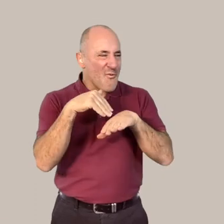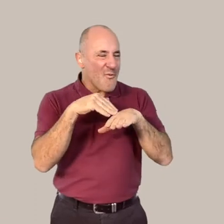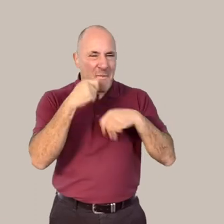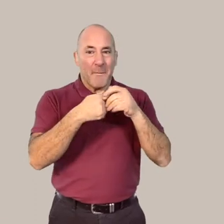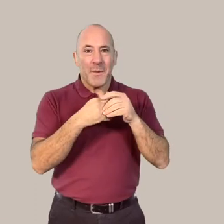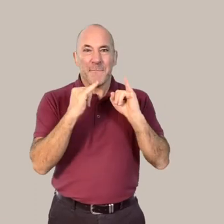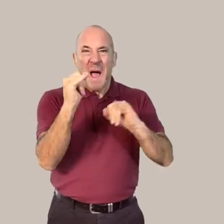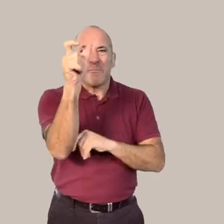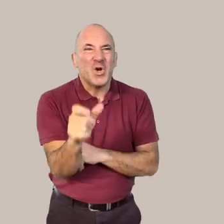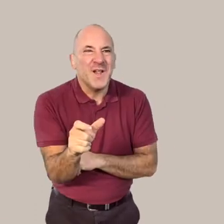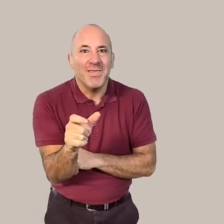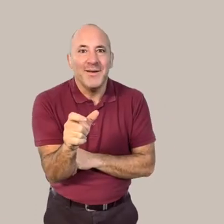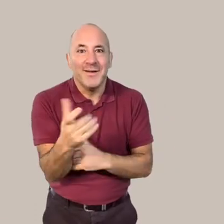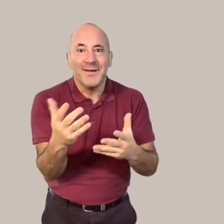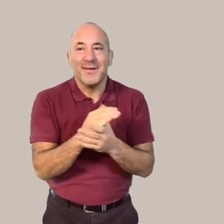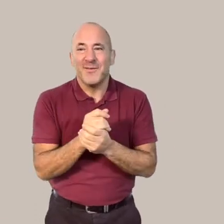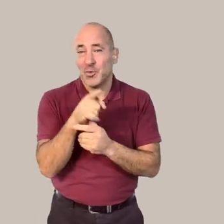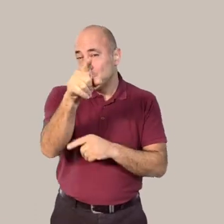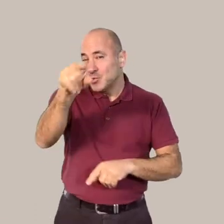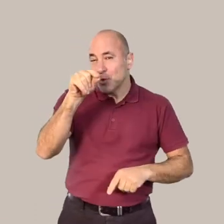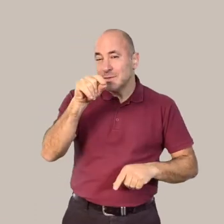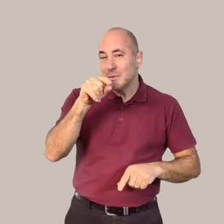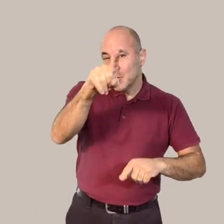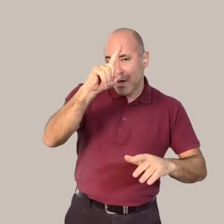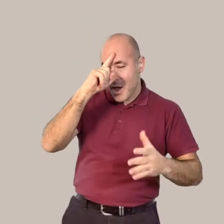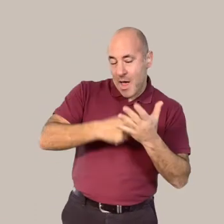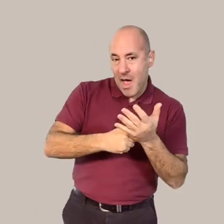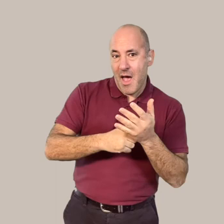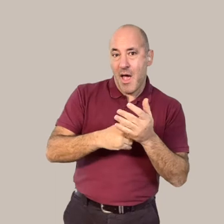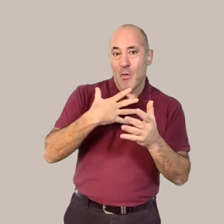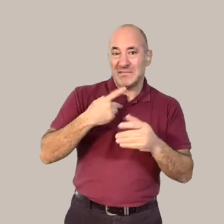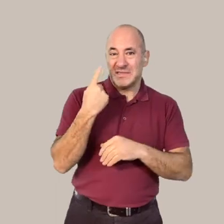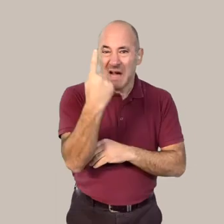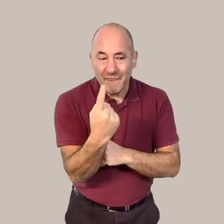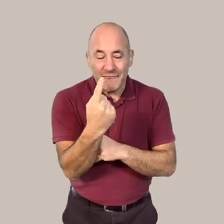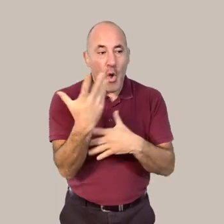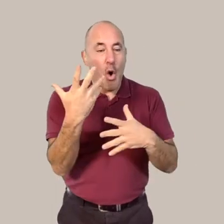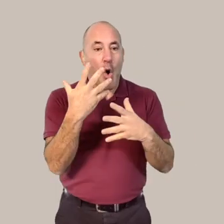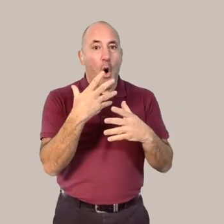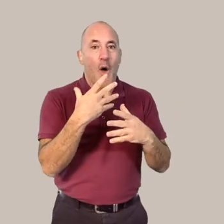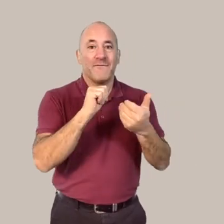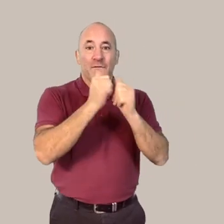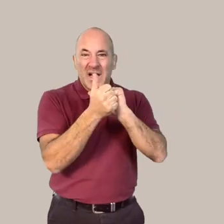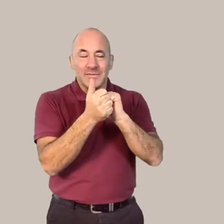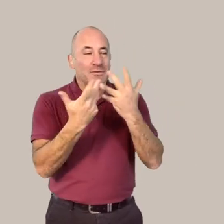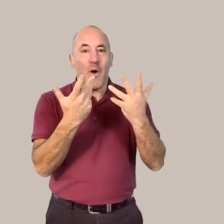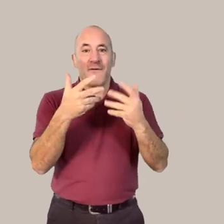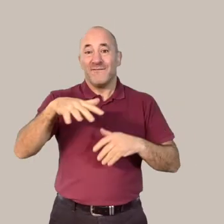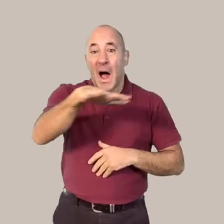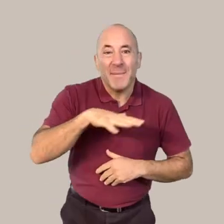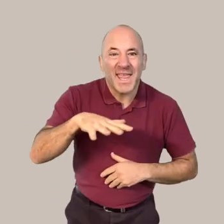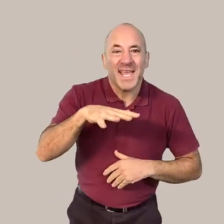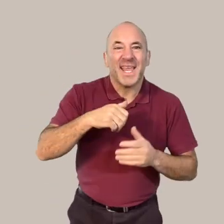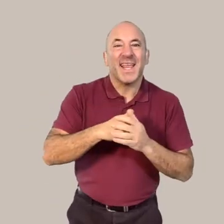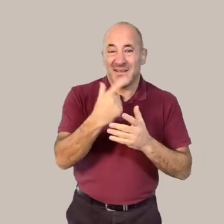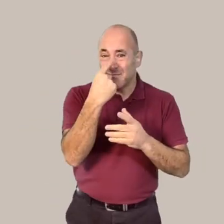be a villain you choose you decide if you want to do it with your friends and your family you can do that and